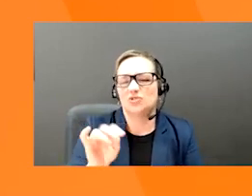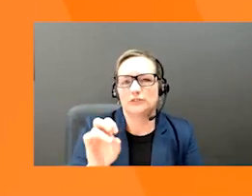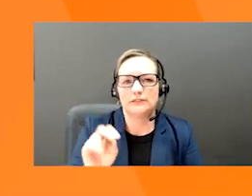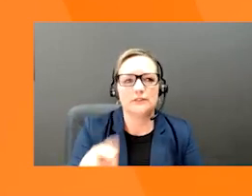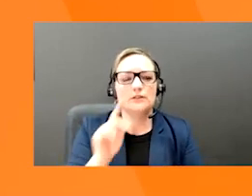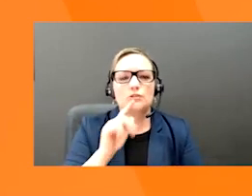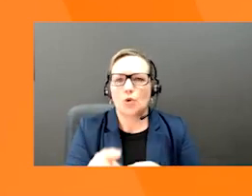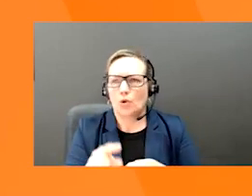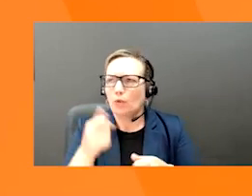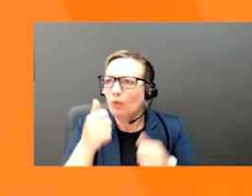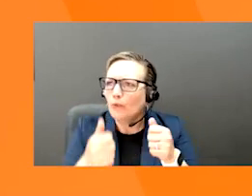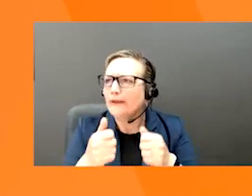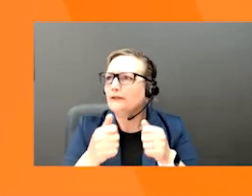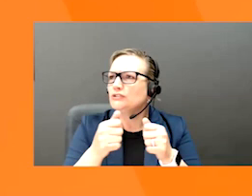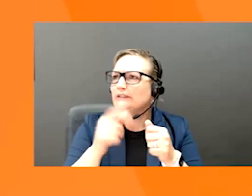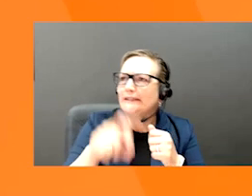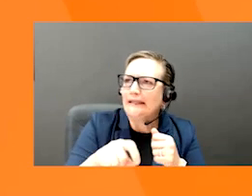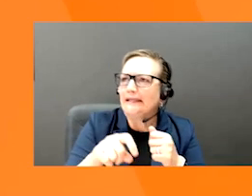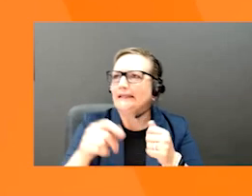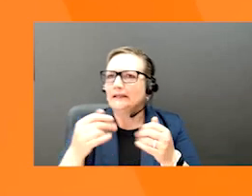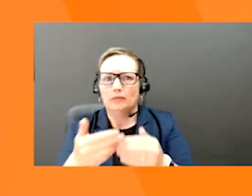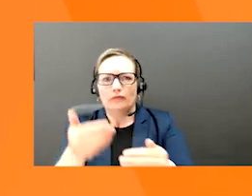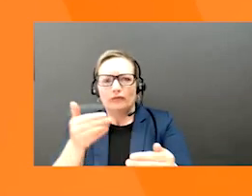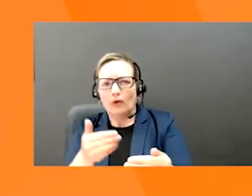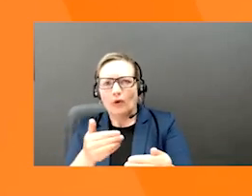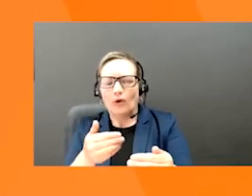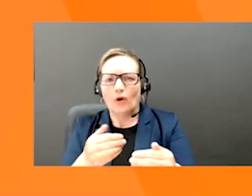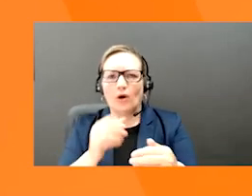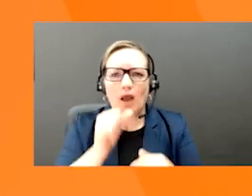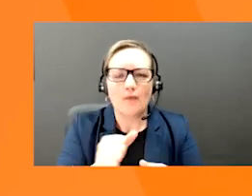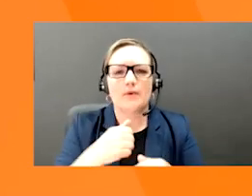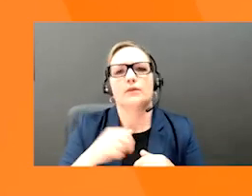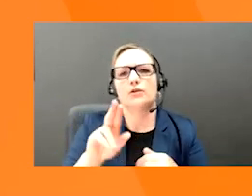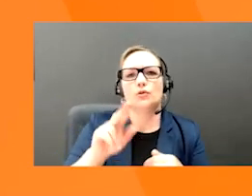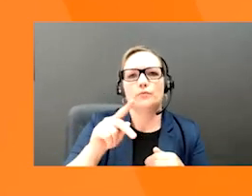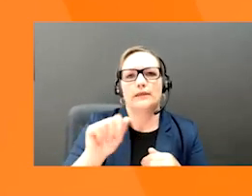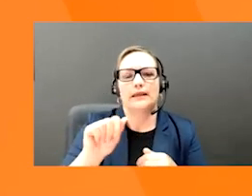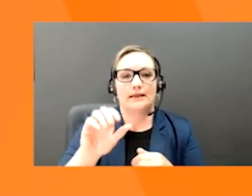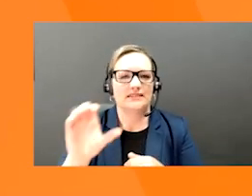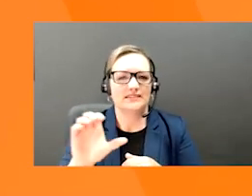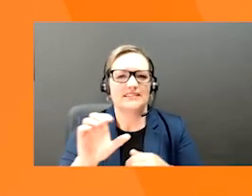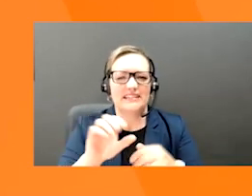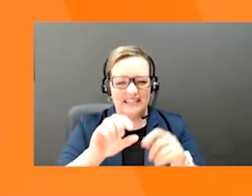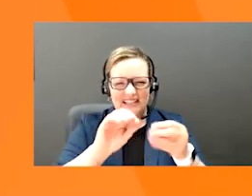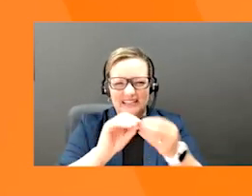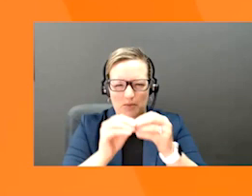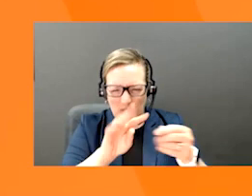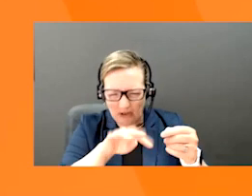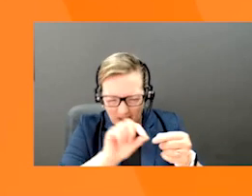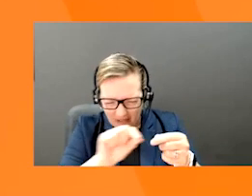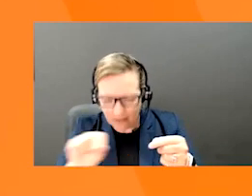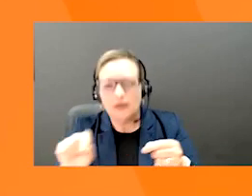don't need to know which one you need in advance. But really the UPCA barcode is the most commonly used barcode.